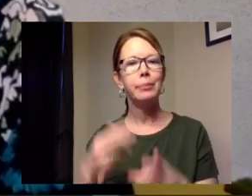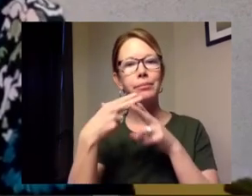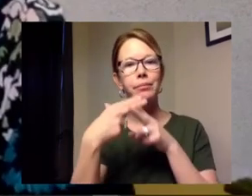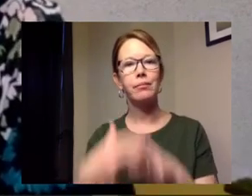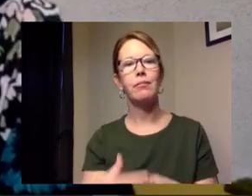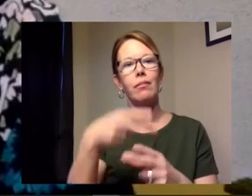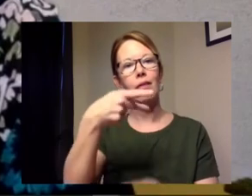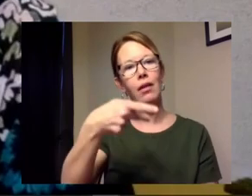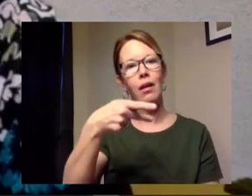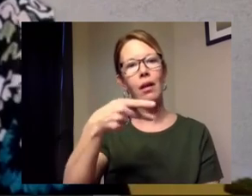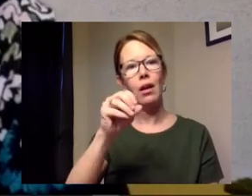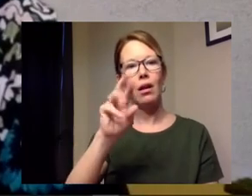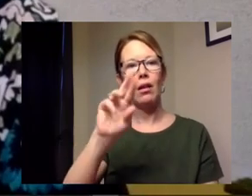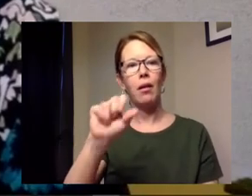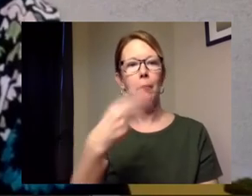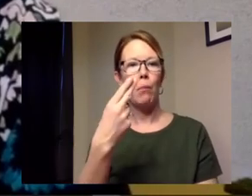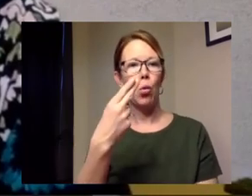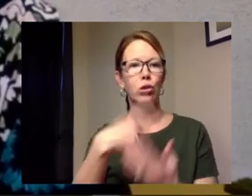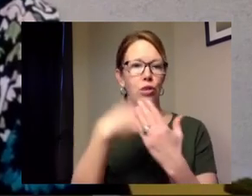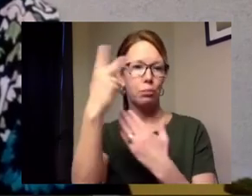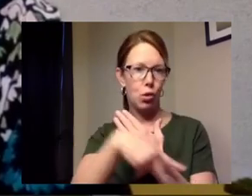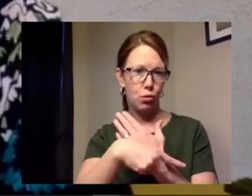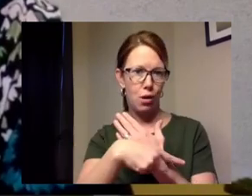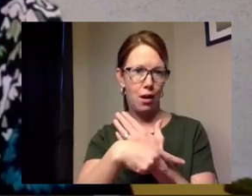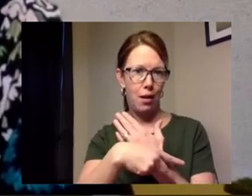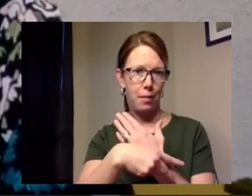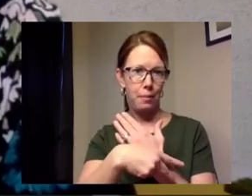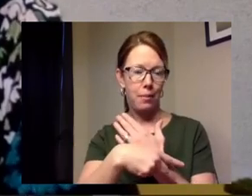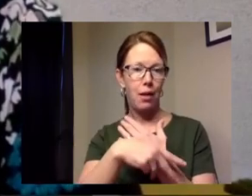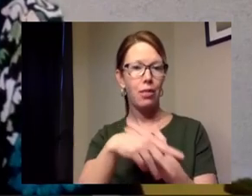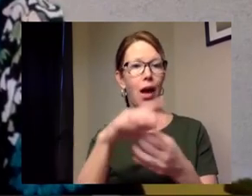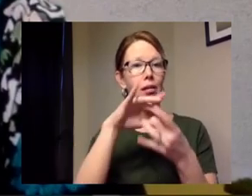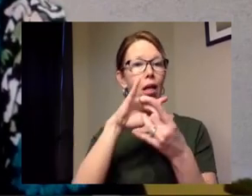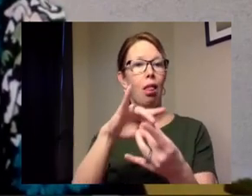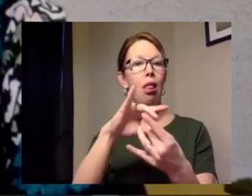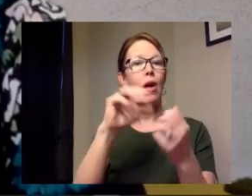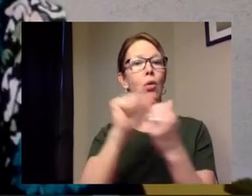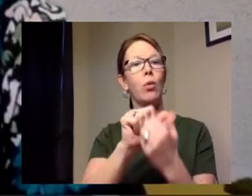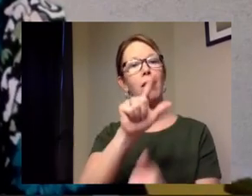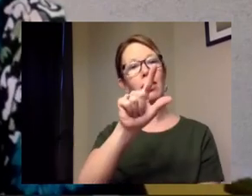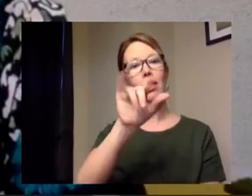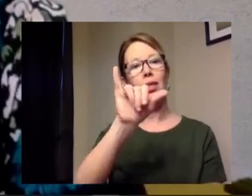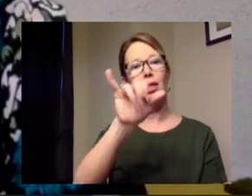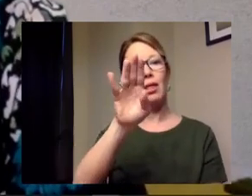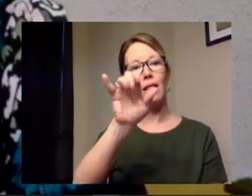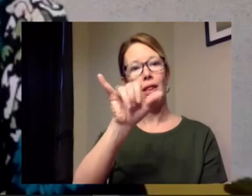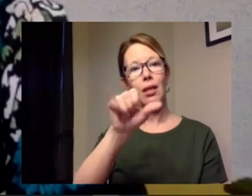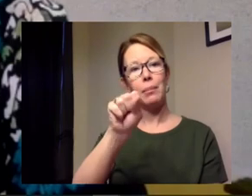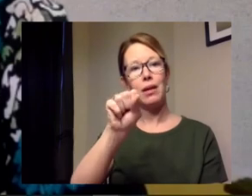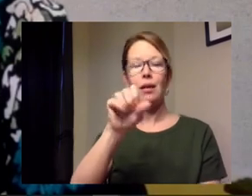the porch program and that is coordinated with uh libby hammond and they